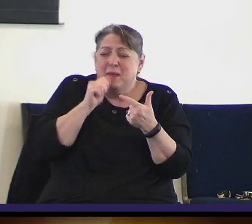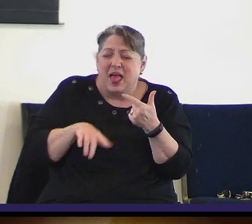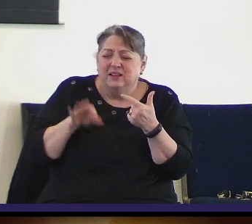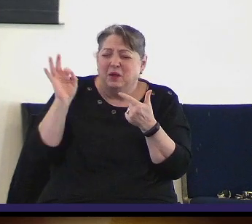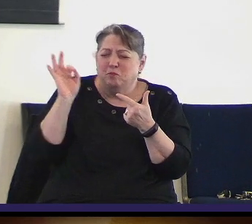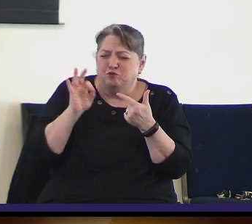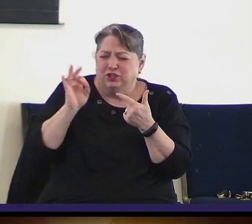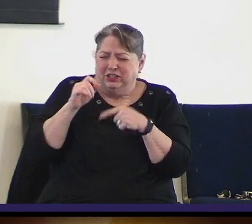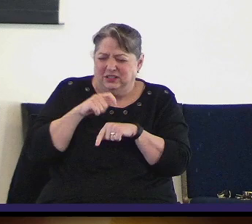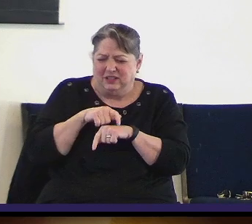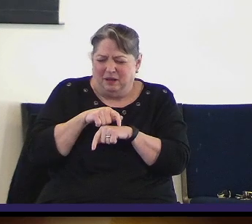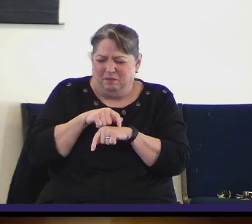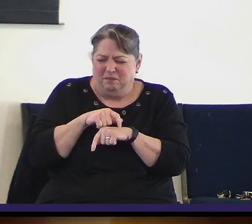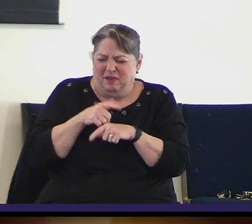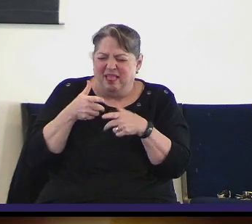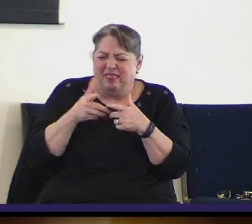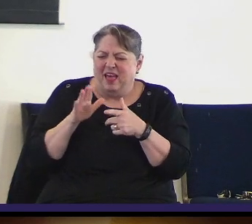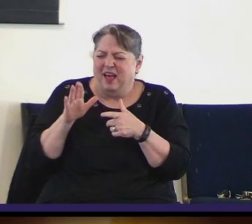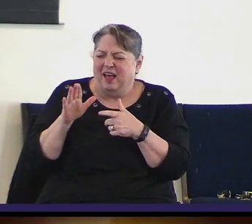Let your word be known.